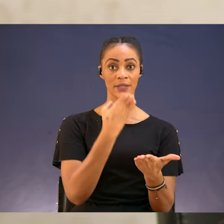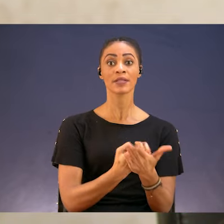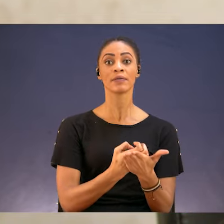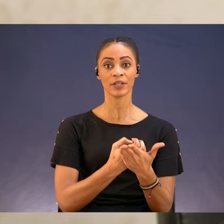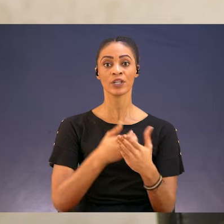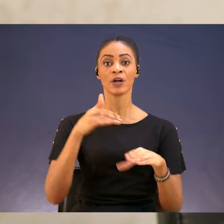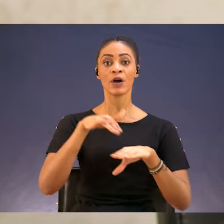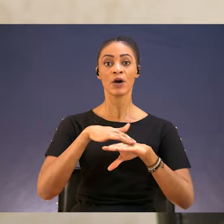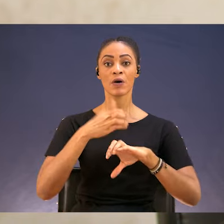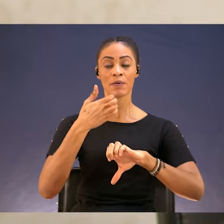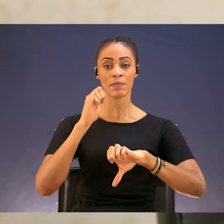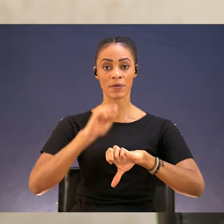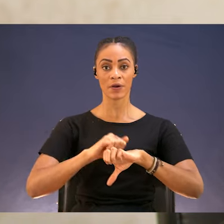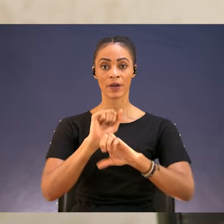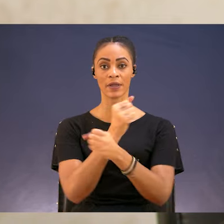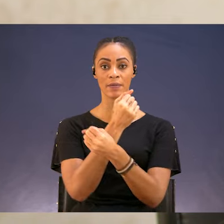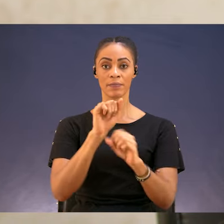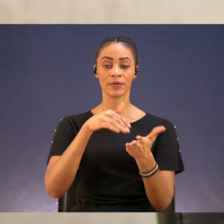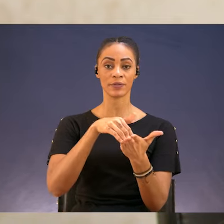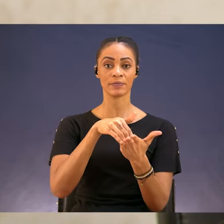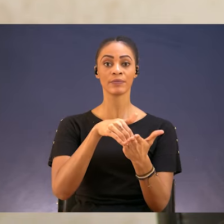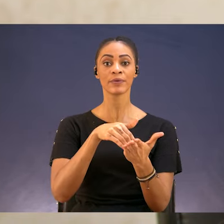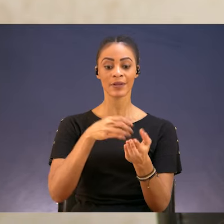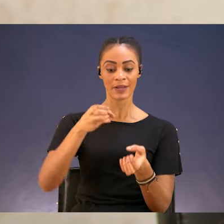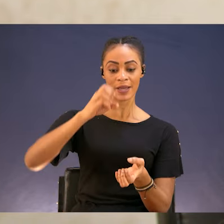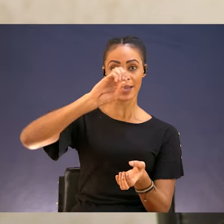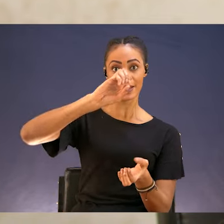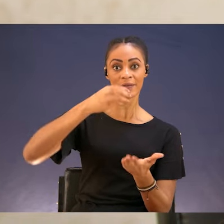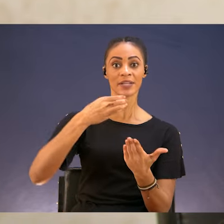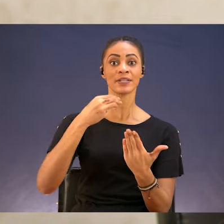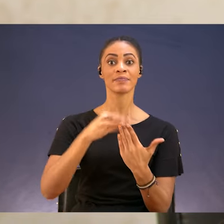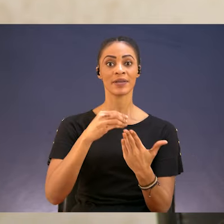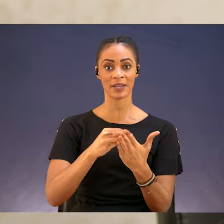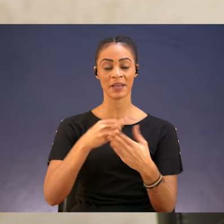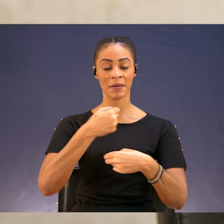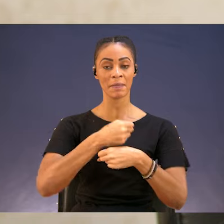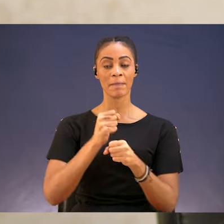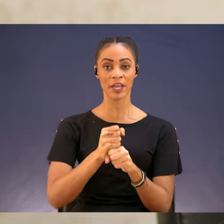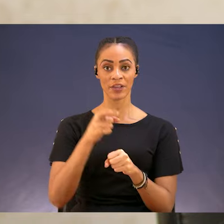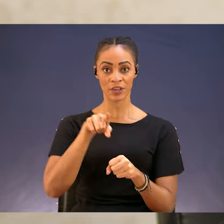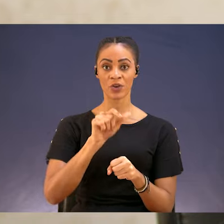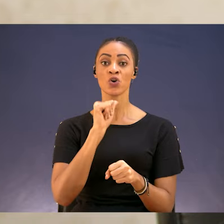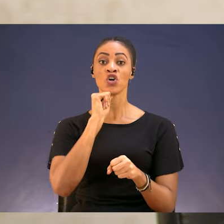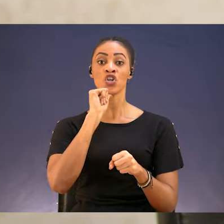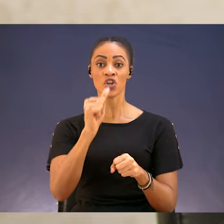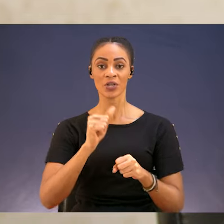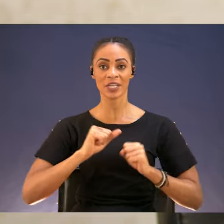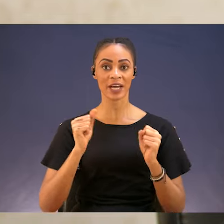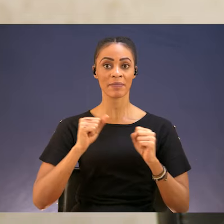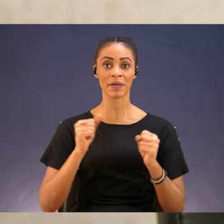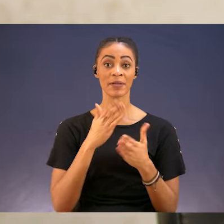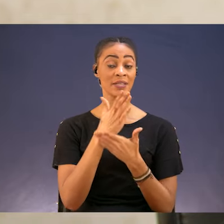on a rope that cannot be shaken. Let me tell you this. Increase of our salary will not cause you to be delighted.